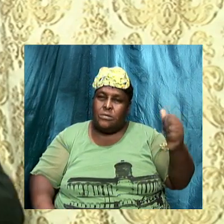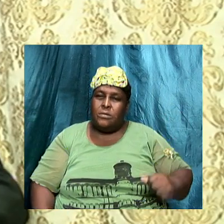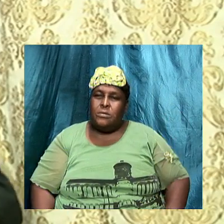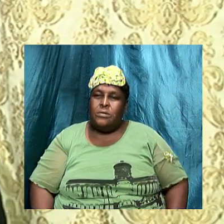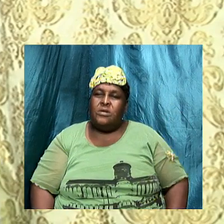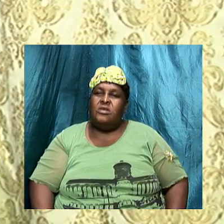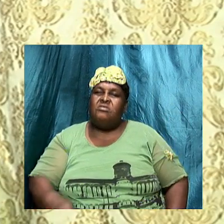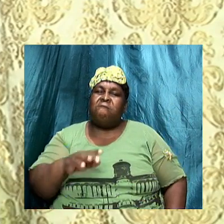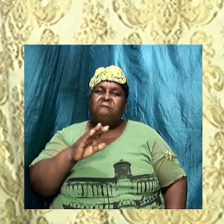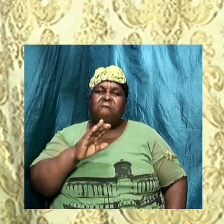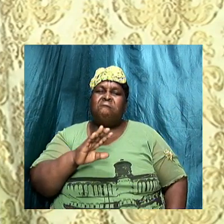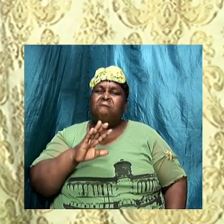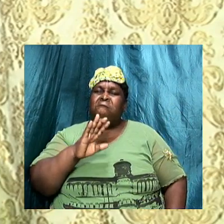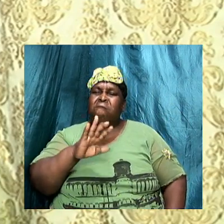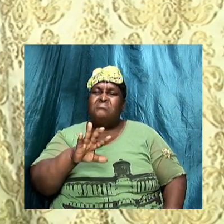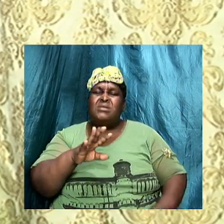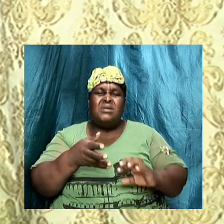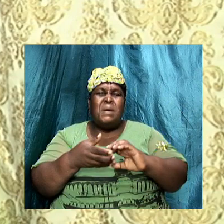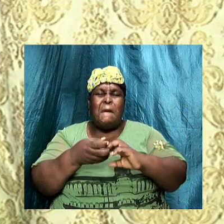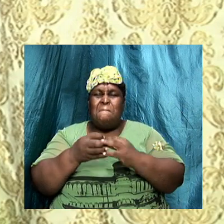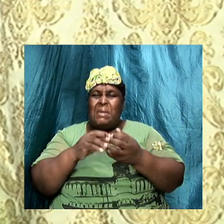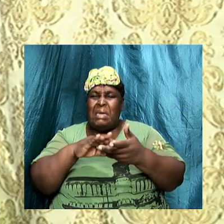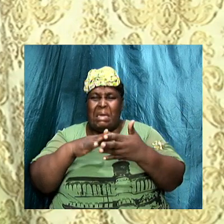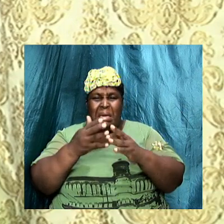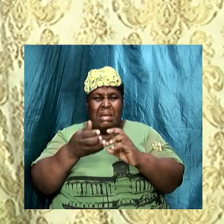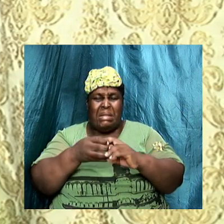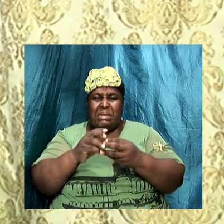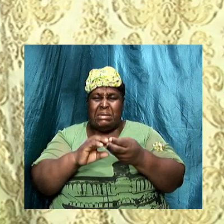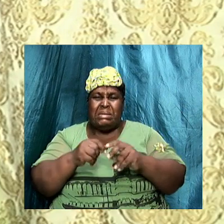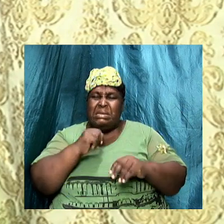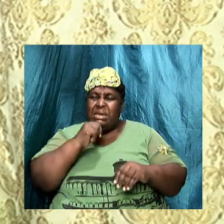Touch not the unclean thing,